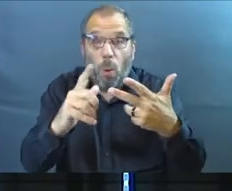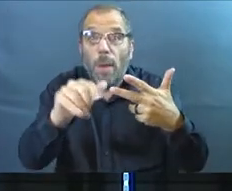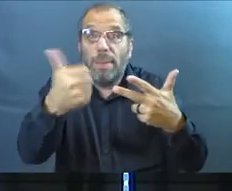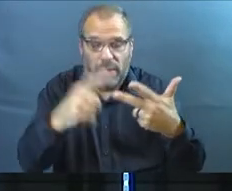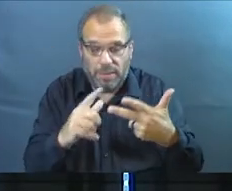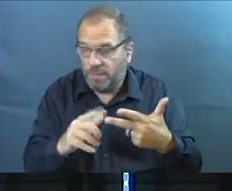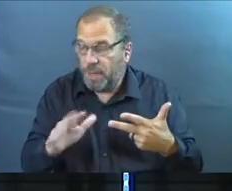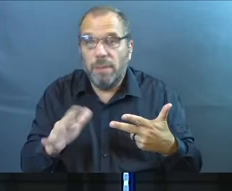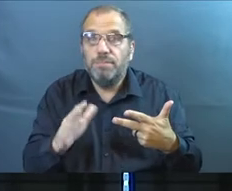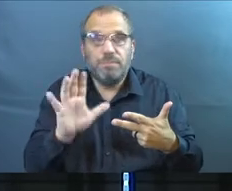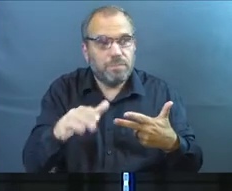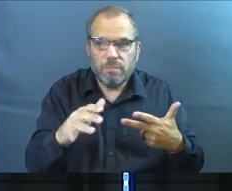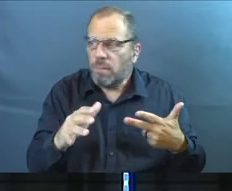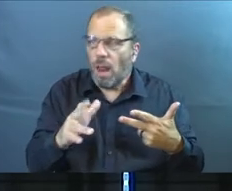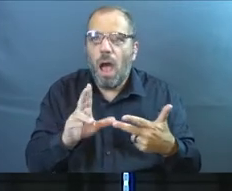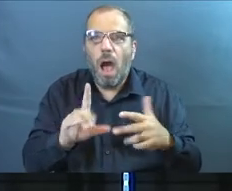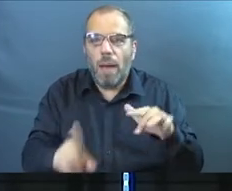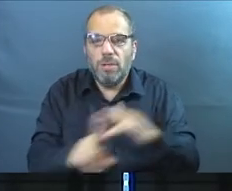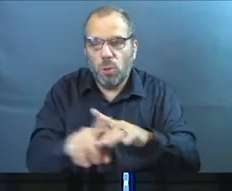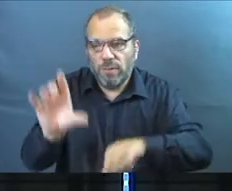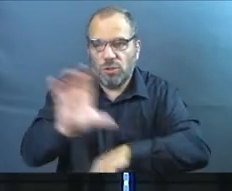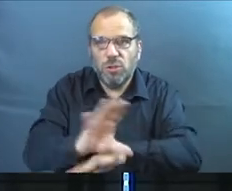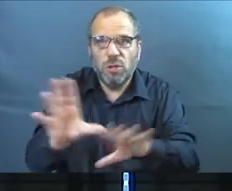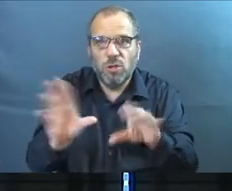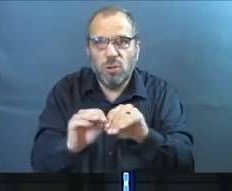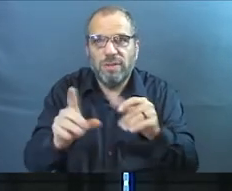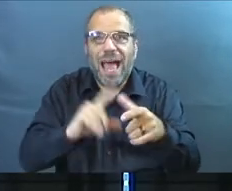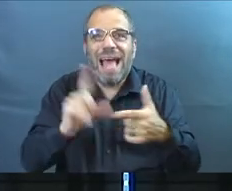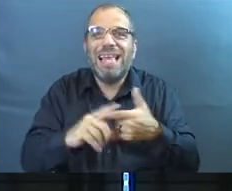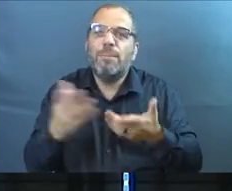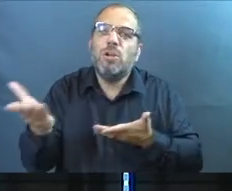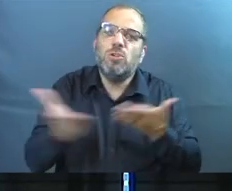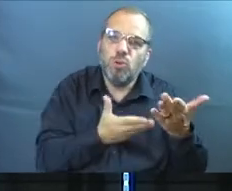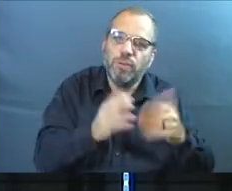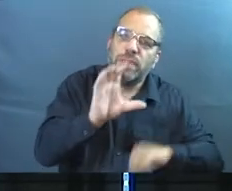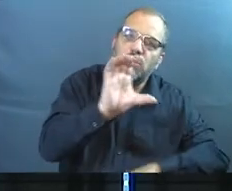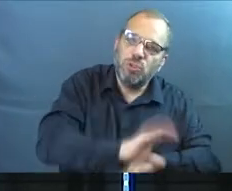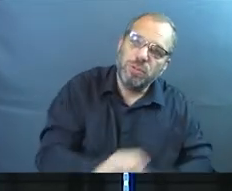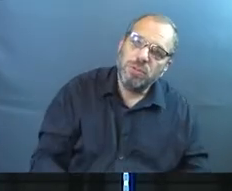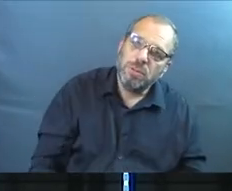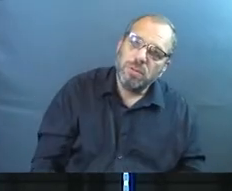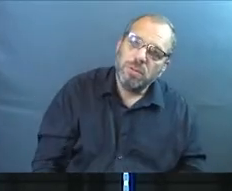you to consider is maybe I'm going to attend one service and then I'm going to serve a service.